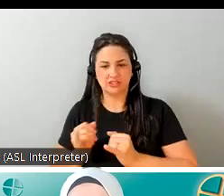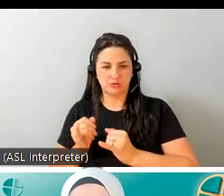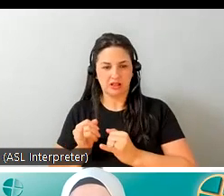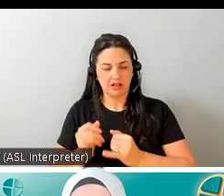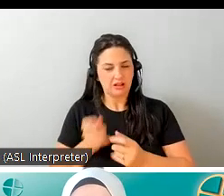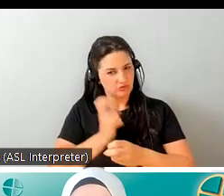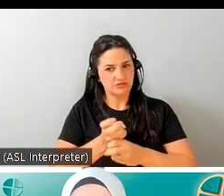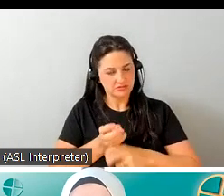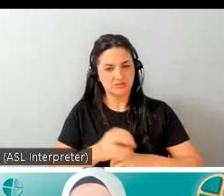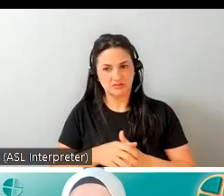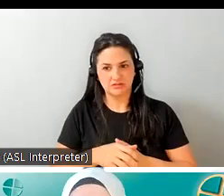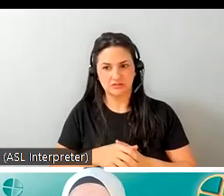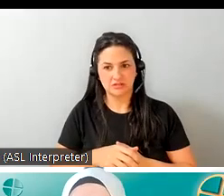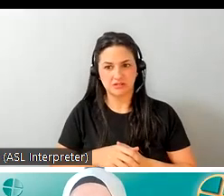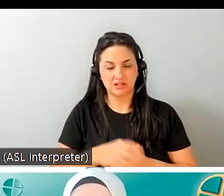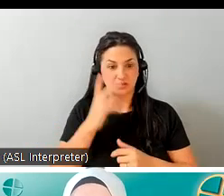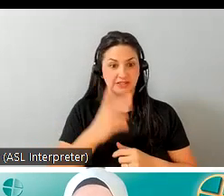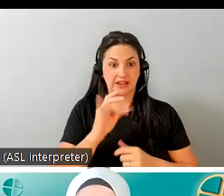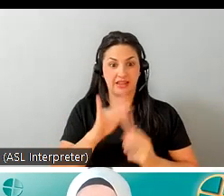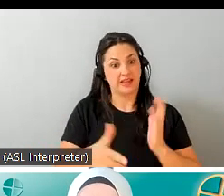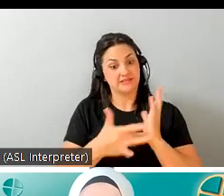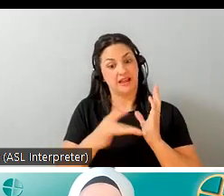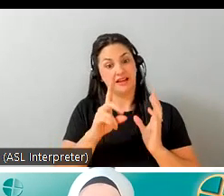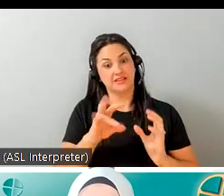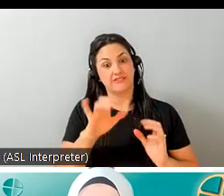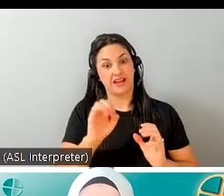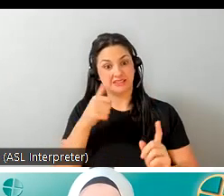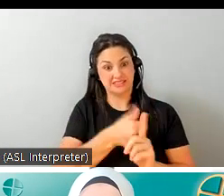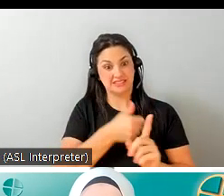the tech device itself will not be as successful